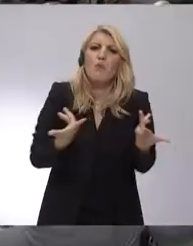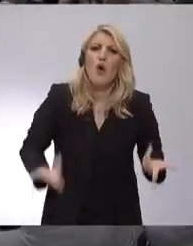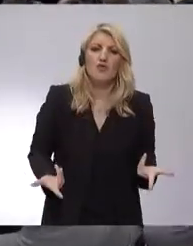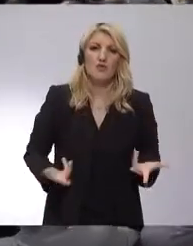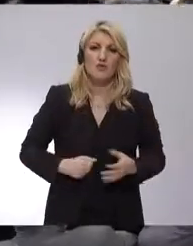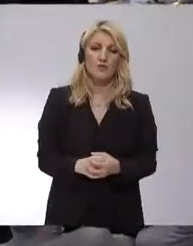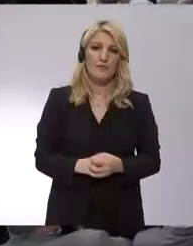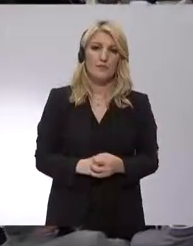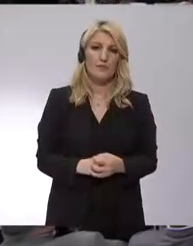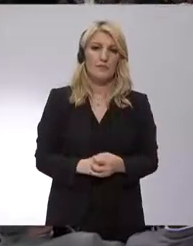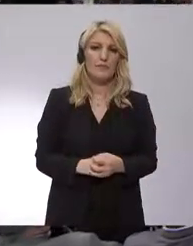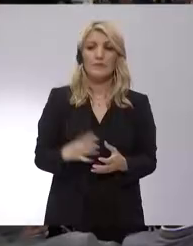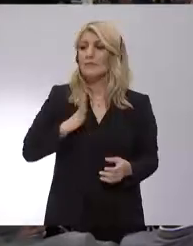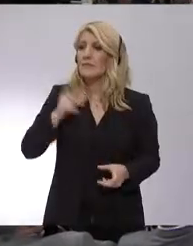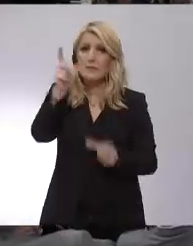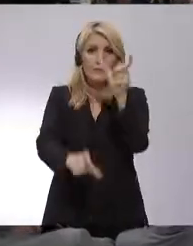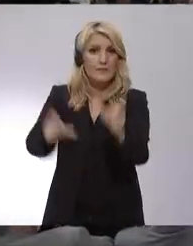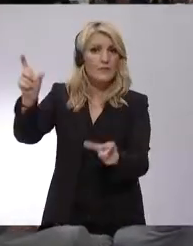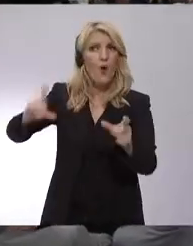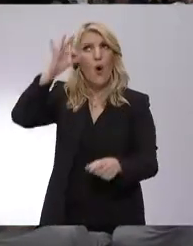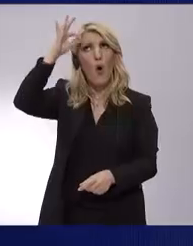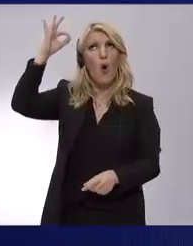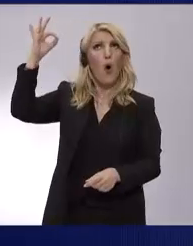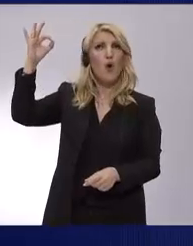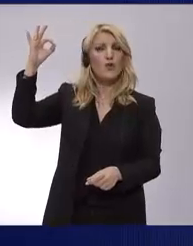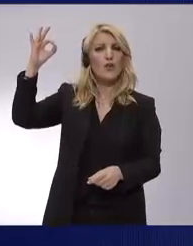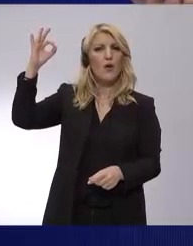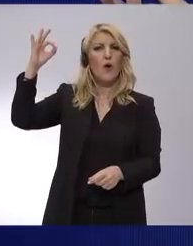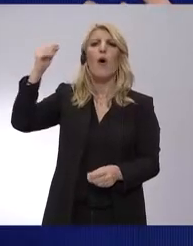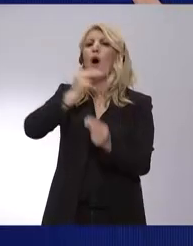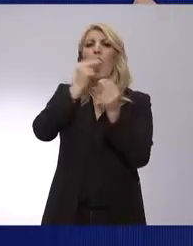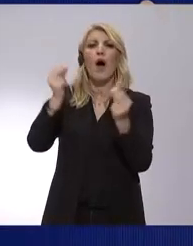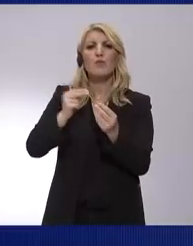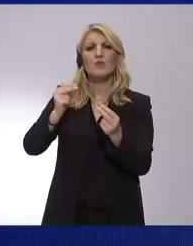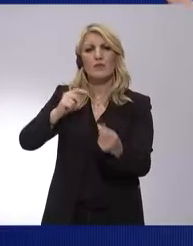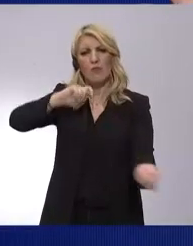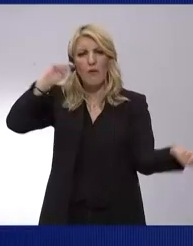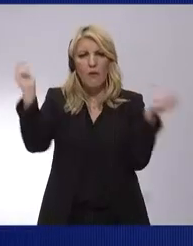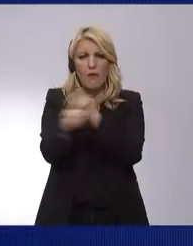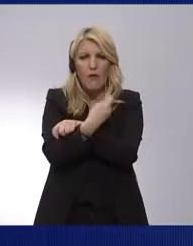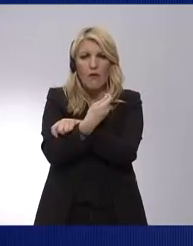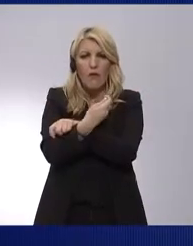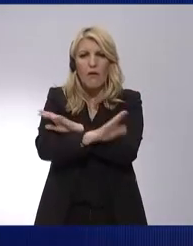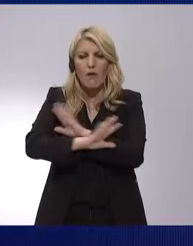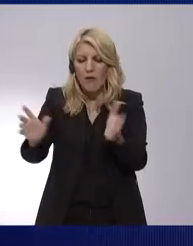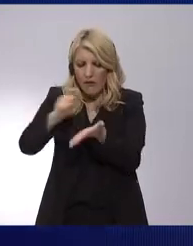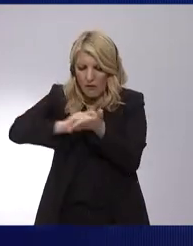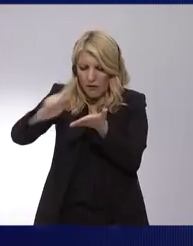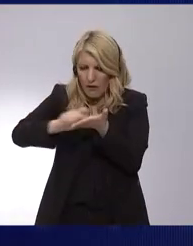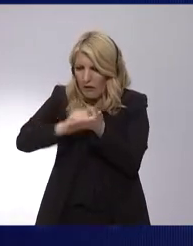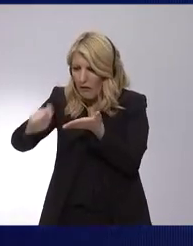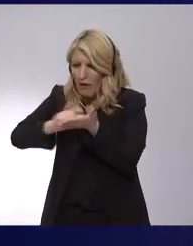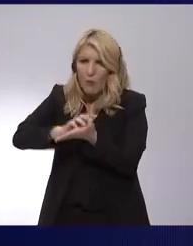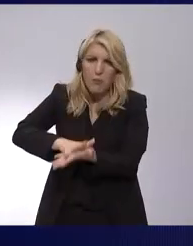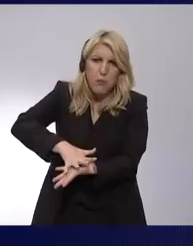bureaucratic nightmare. and the power left tells us to be open to the world. But when it comes, for example, to trade agreements